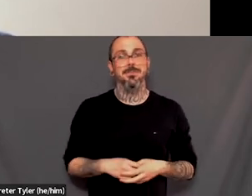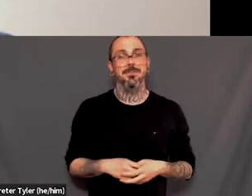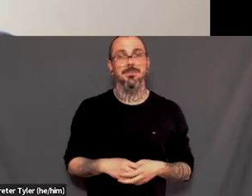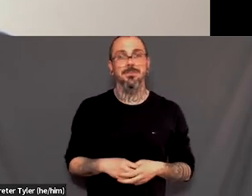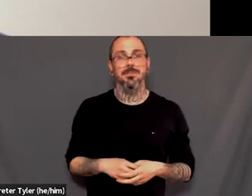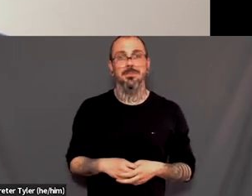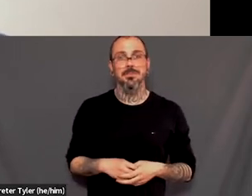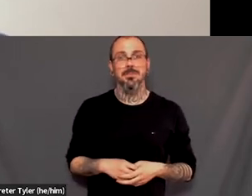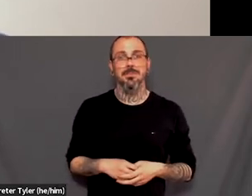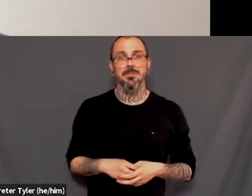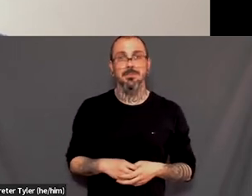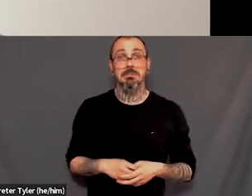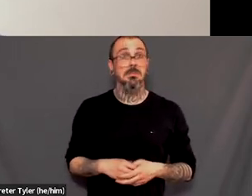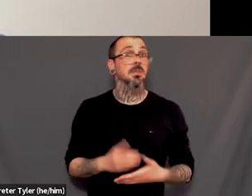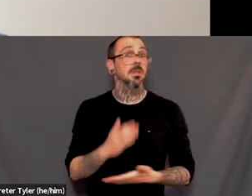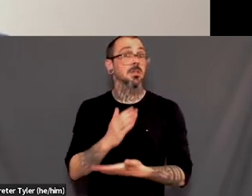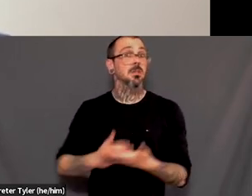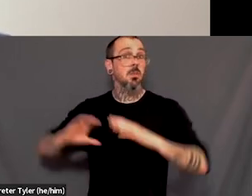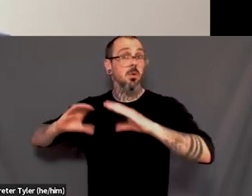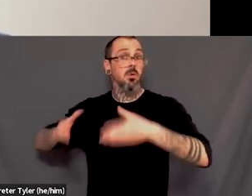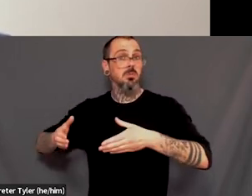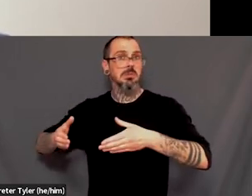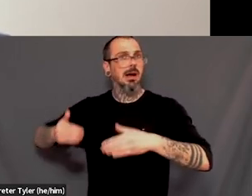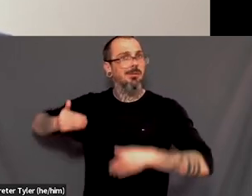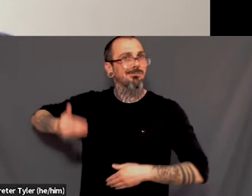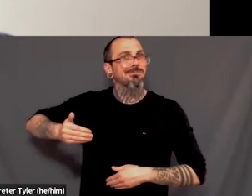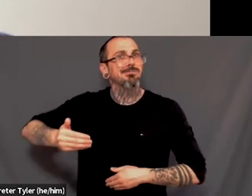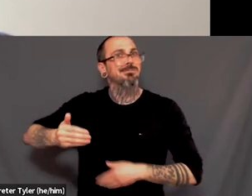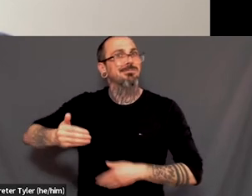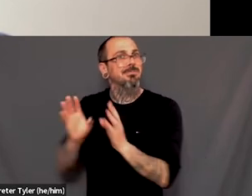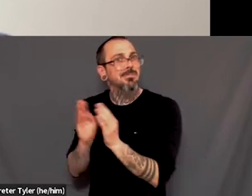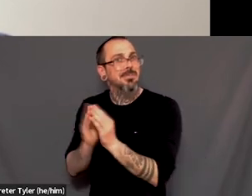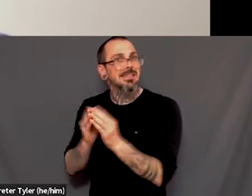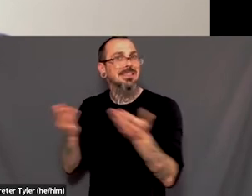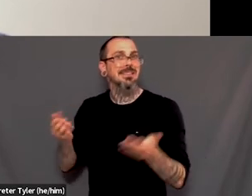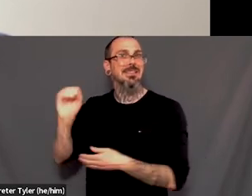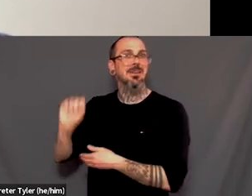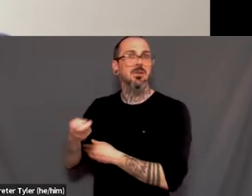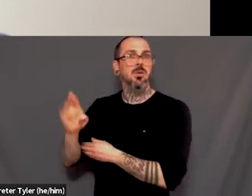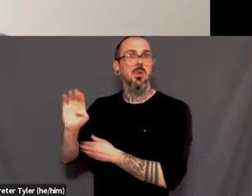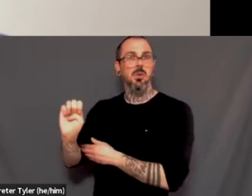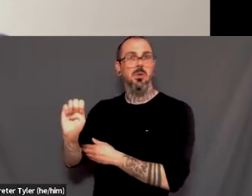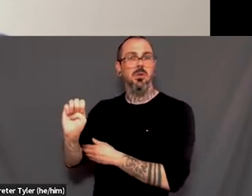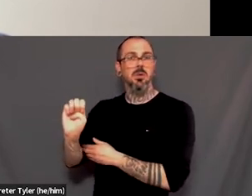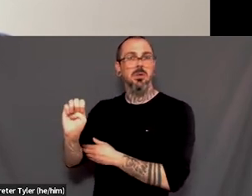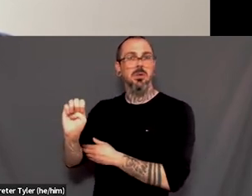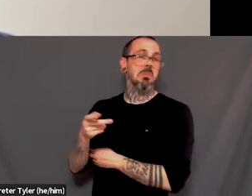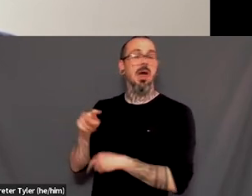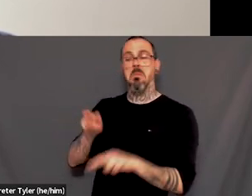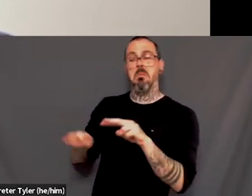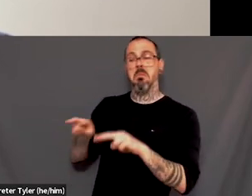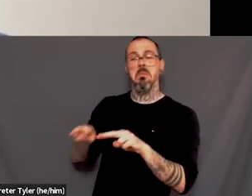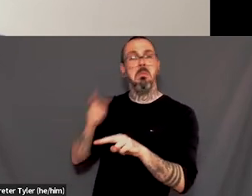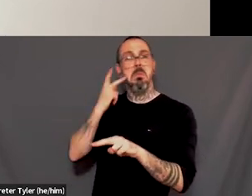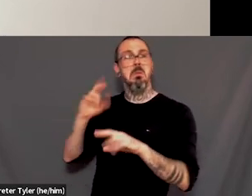well-connected groups of older queer folks here in the South shore, um, that I've been kind of like a little bit tuned into since I was younger.